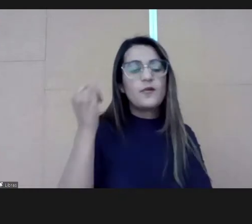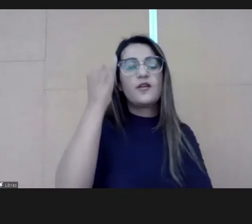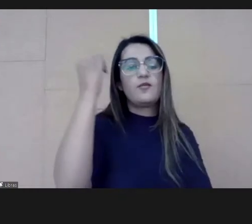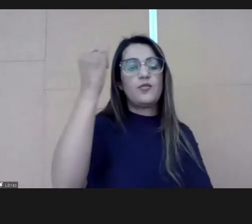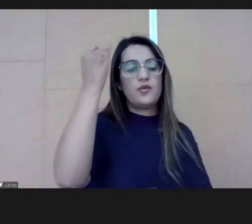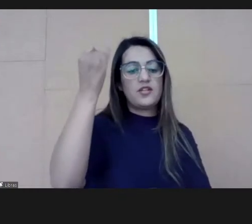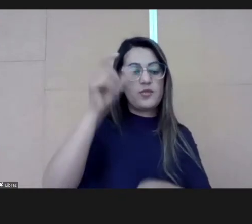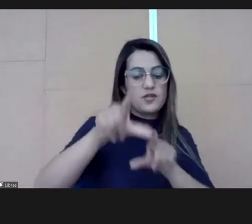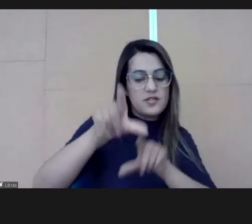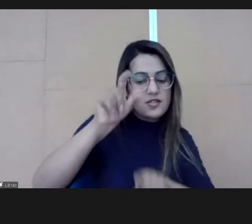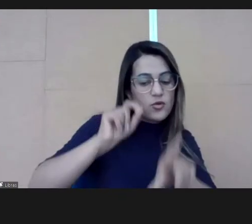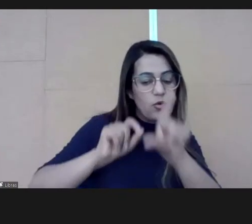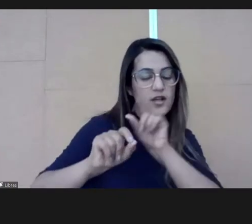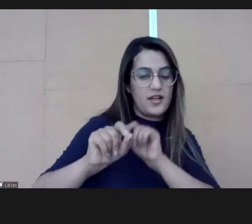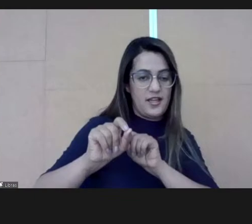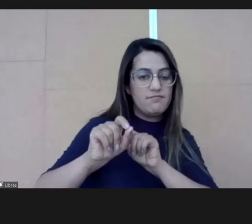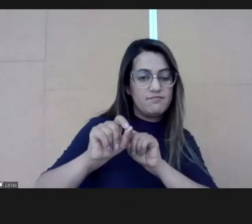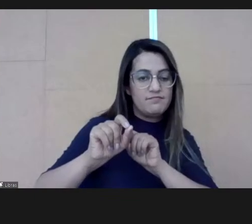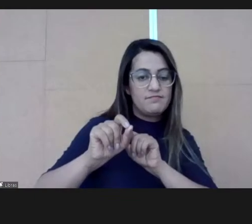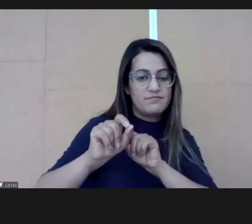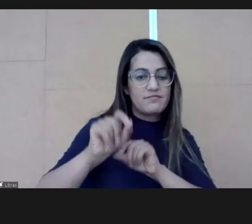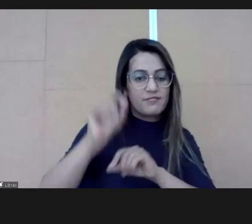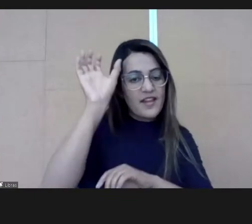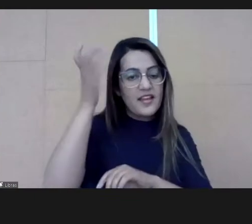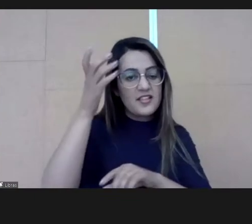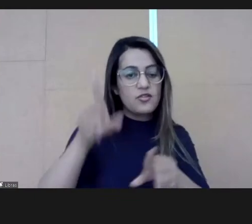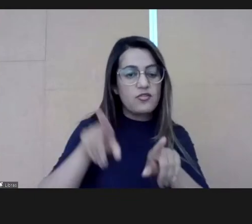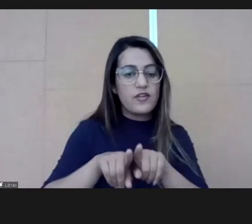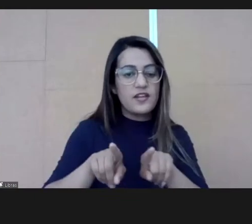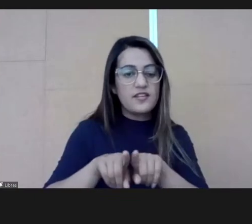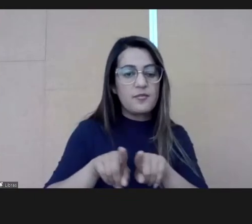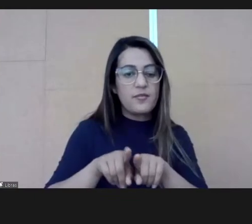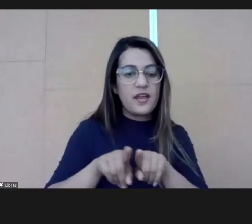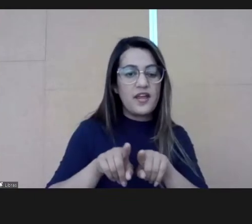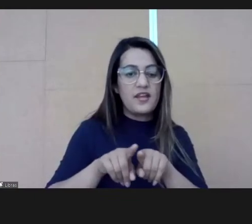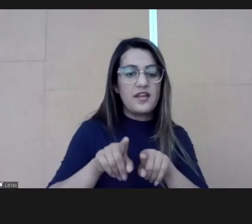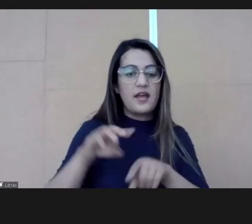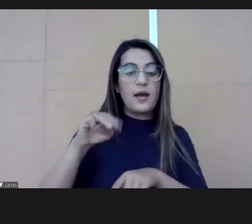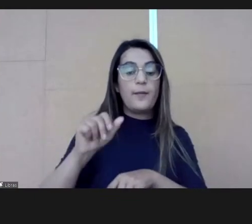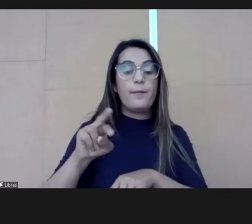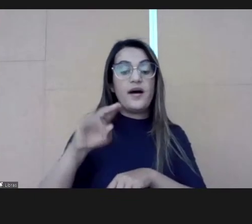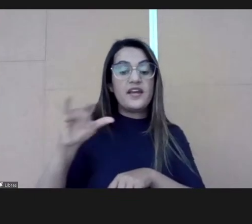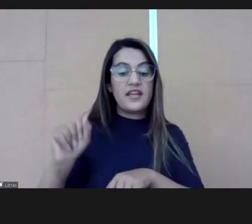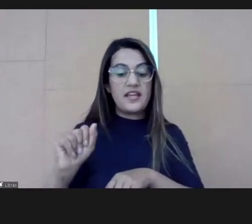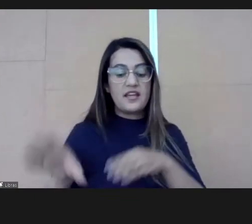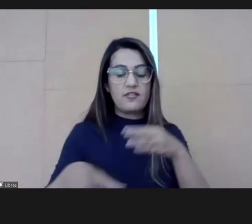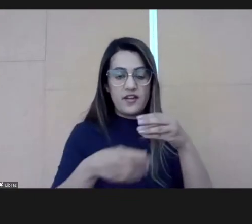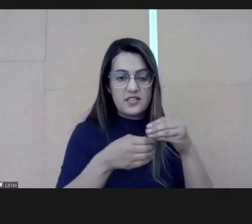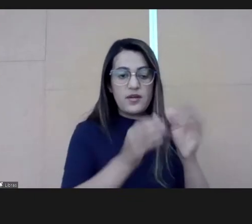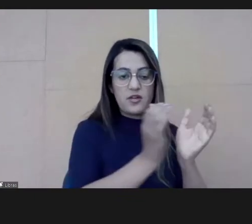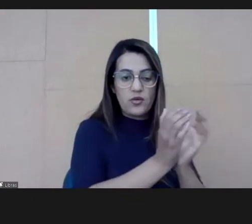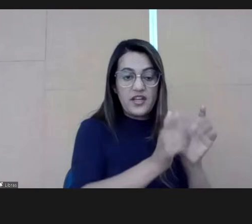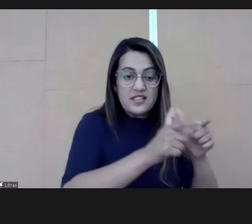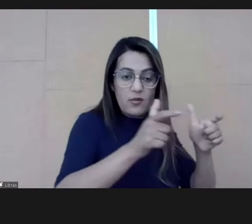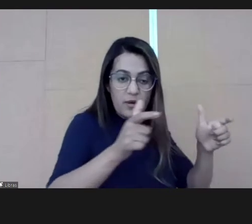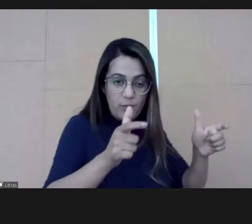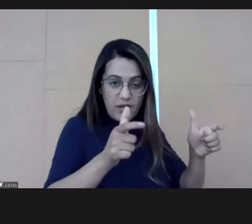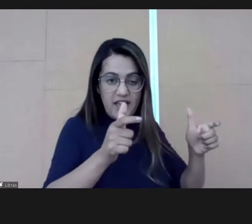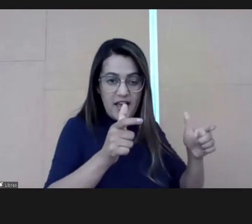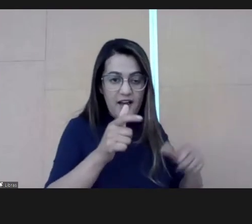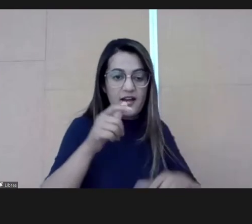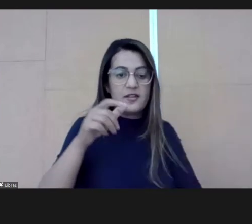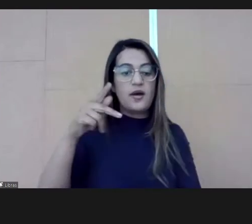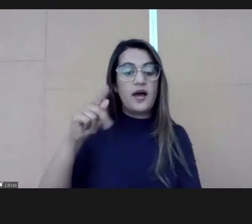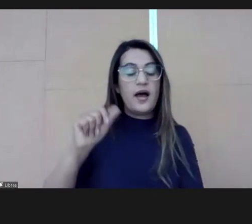to have the best decisions. the best decisions. Maria Gutinari is also part of this group. Paula